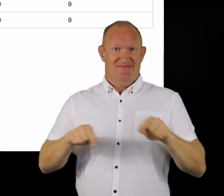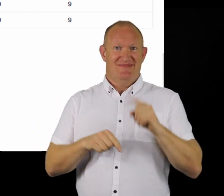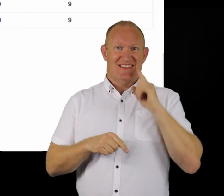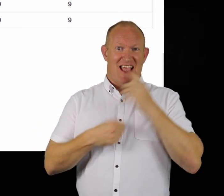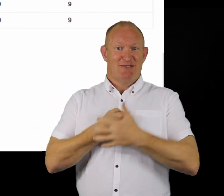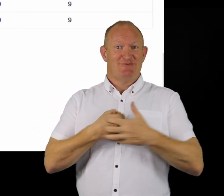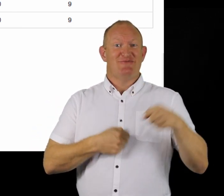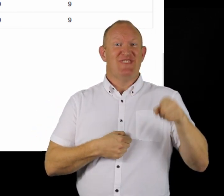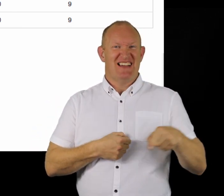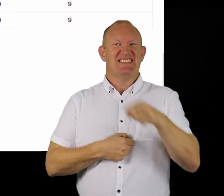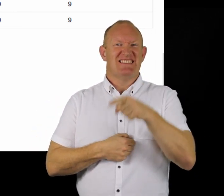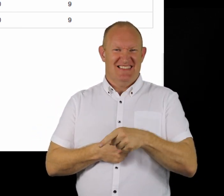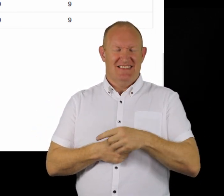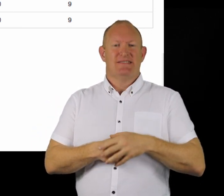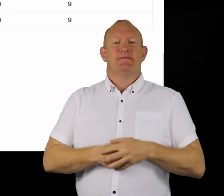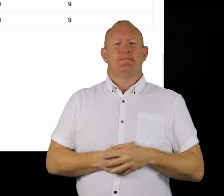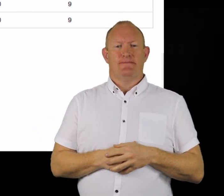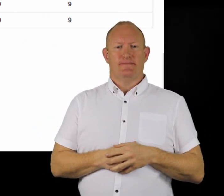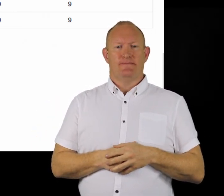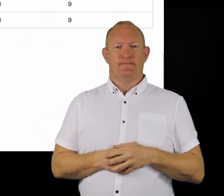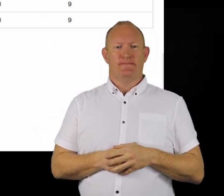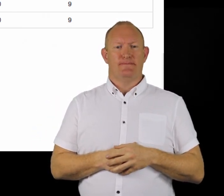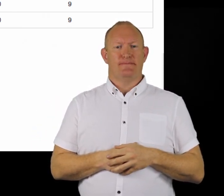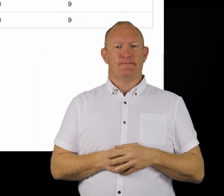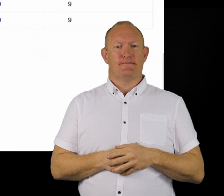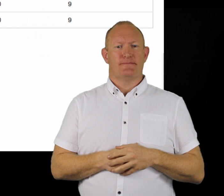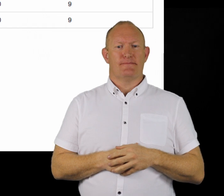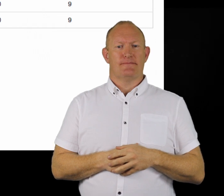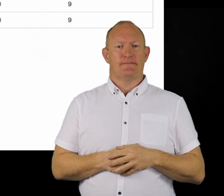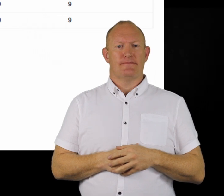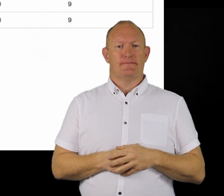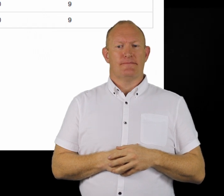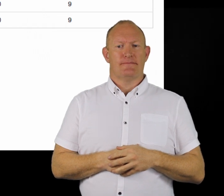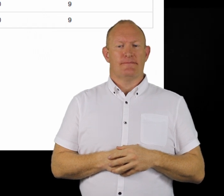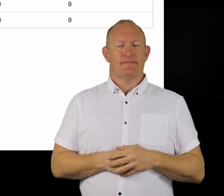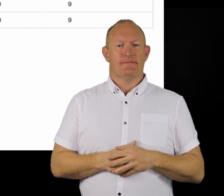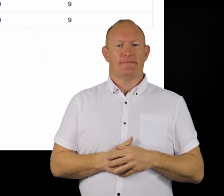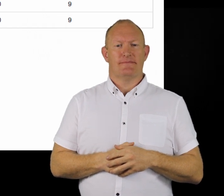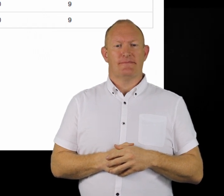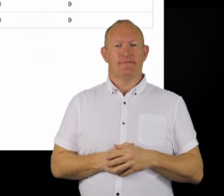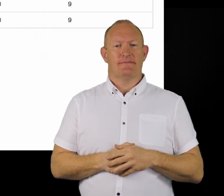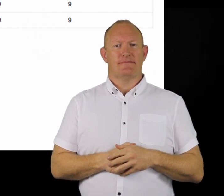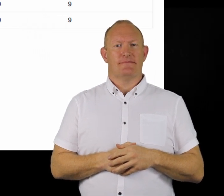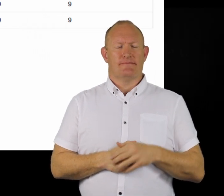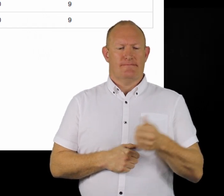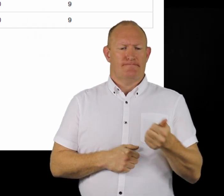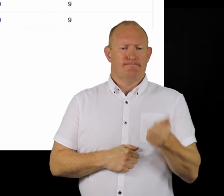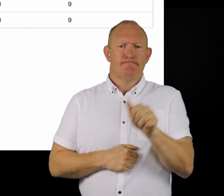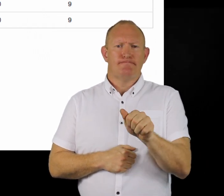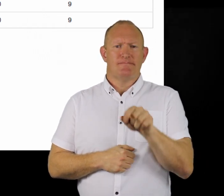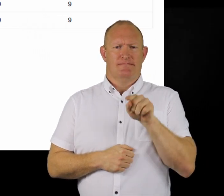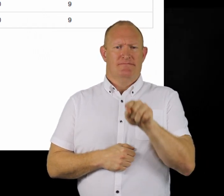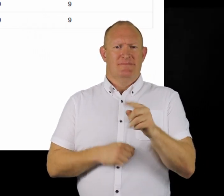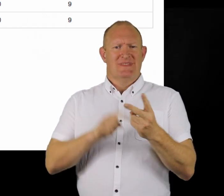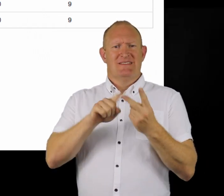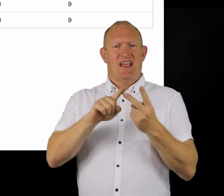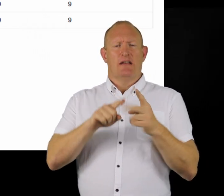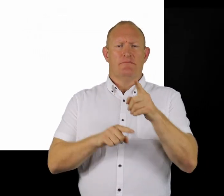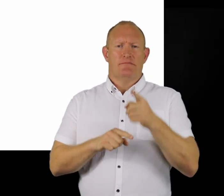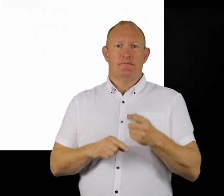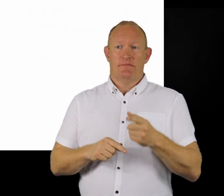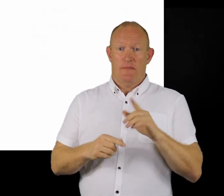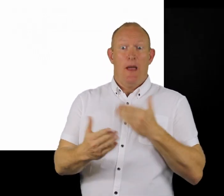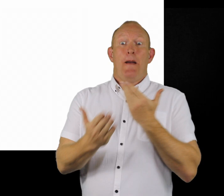still open for bidding. These are properties that you have bid on. The next tab is